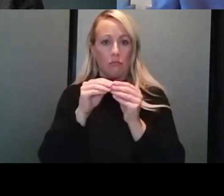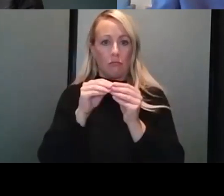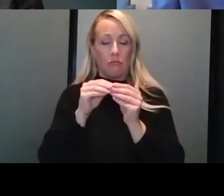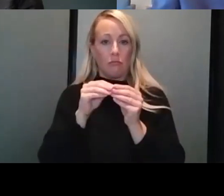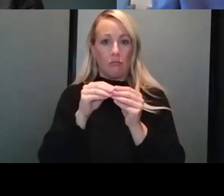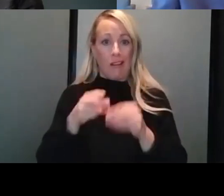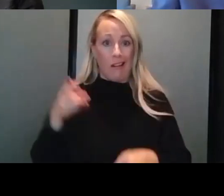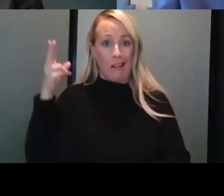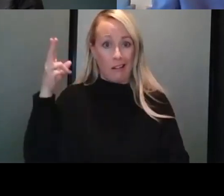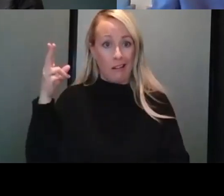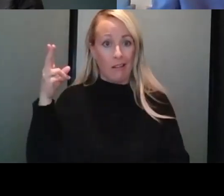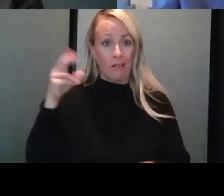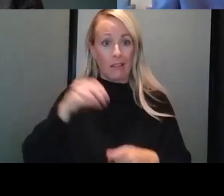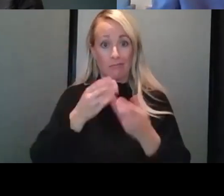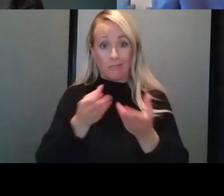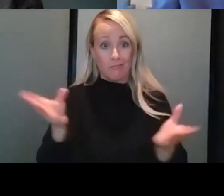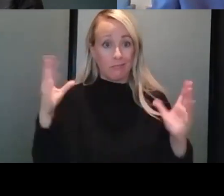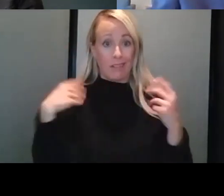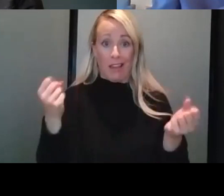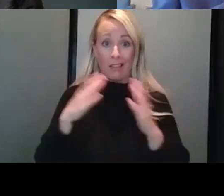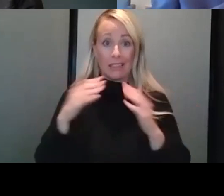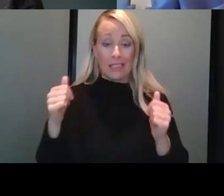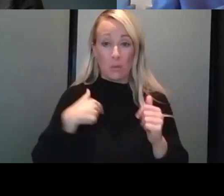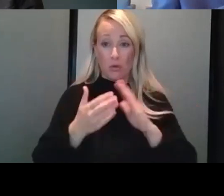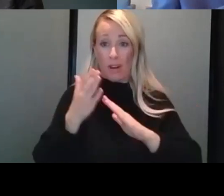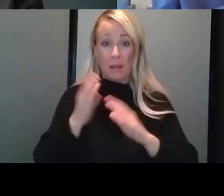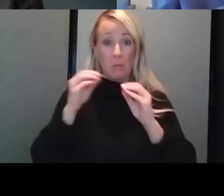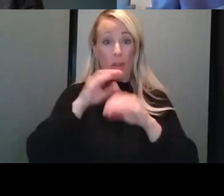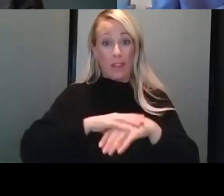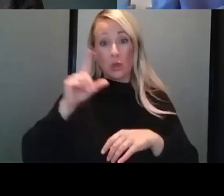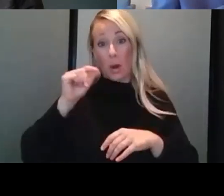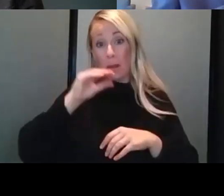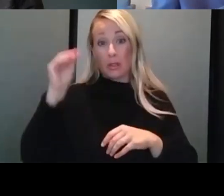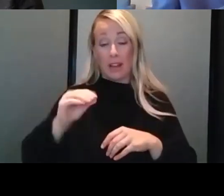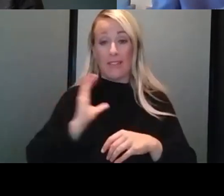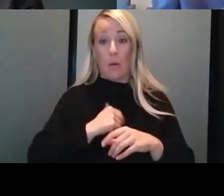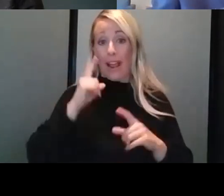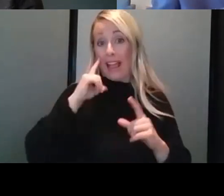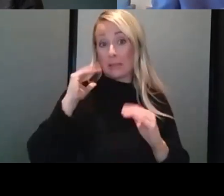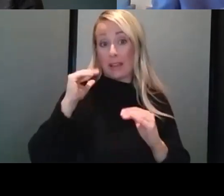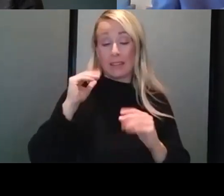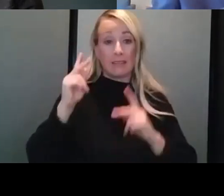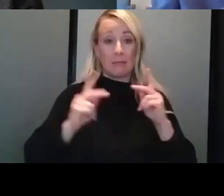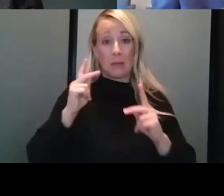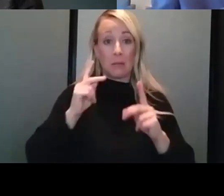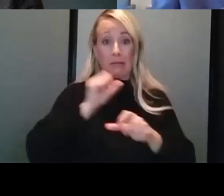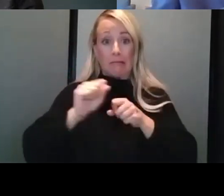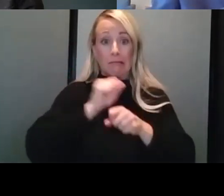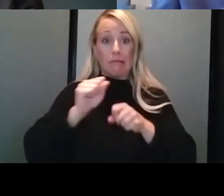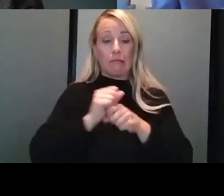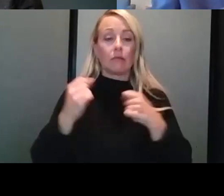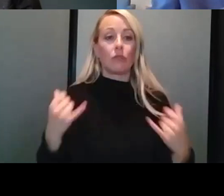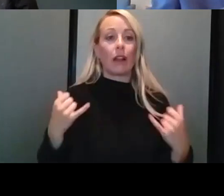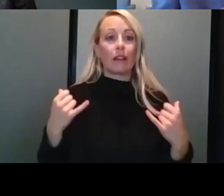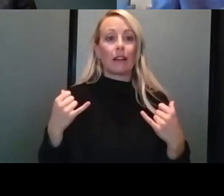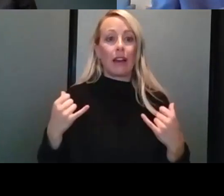across the health system. We're running more than 20% above our expected volumes at this time. So the